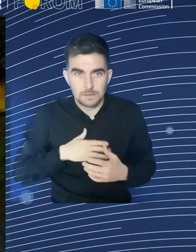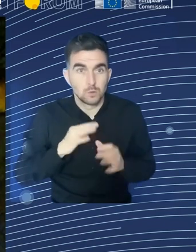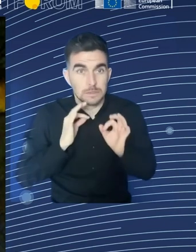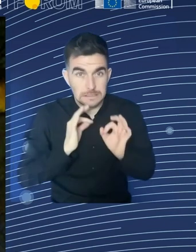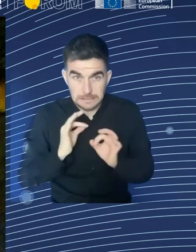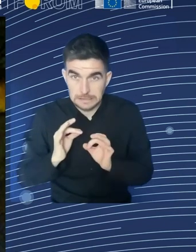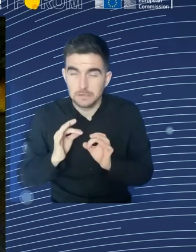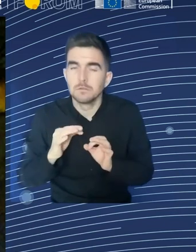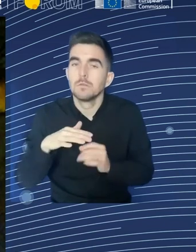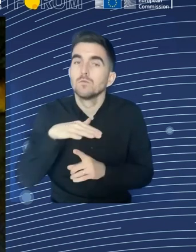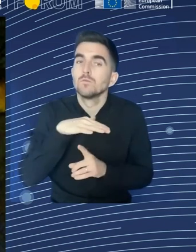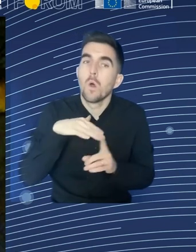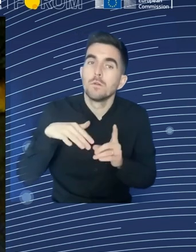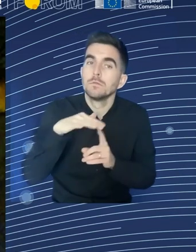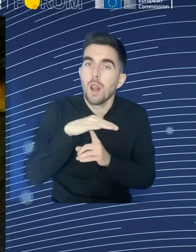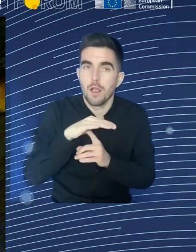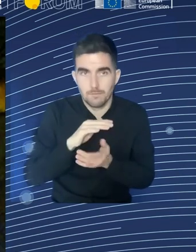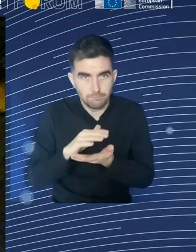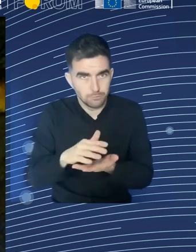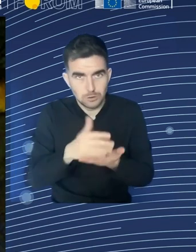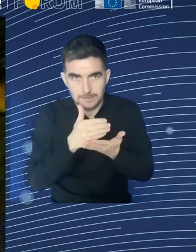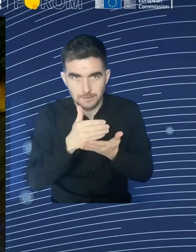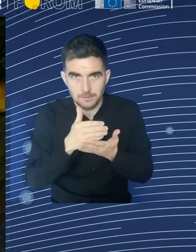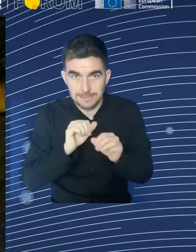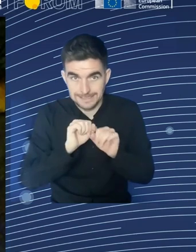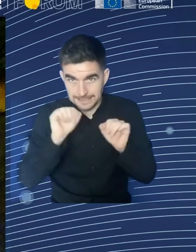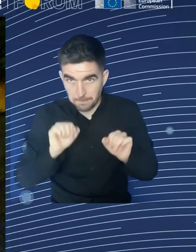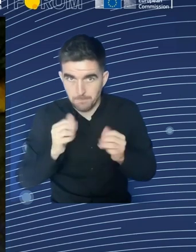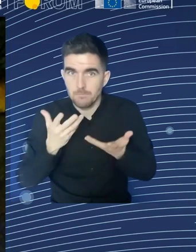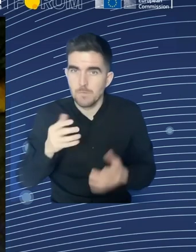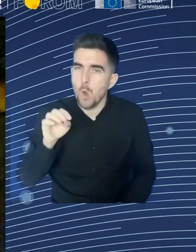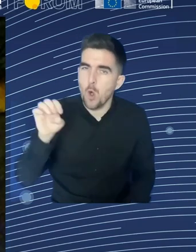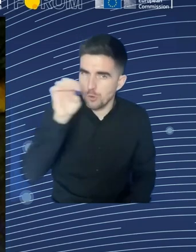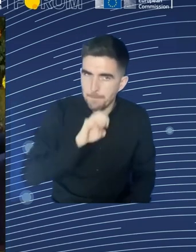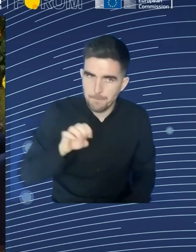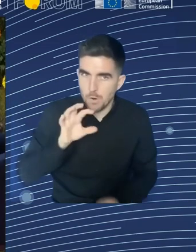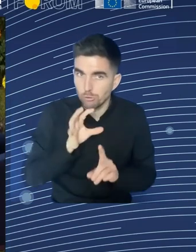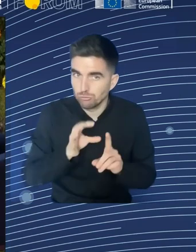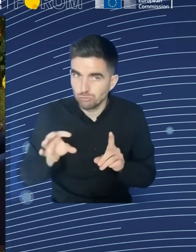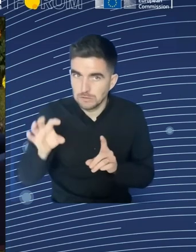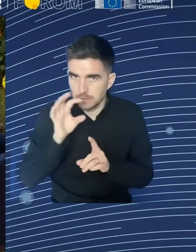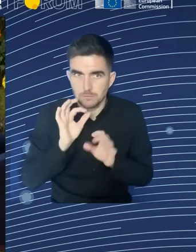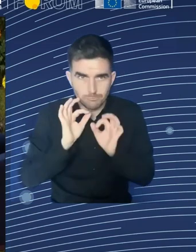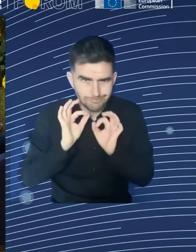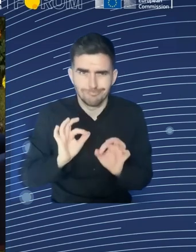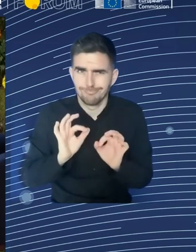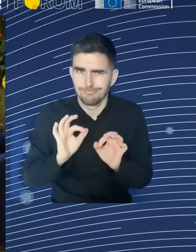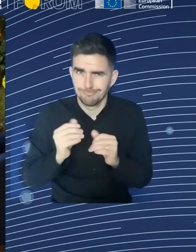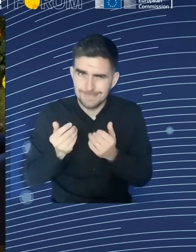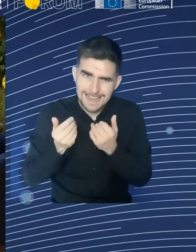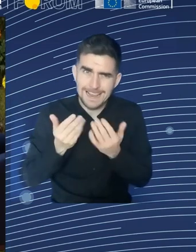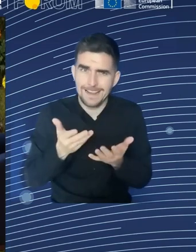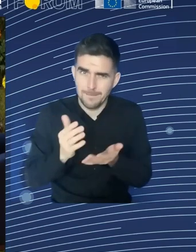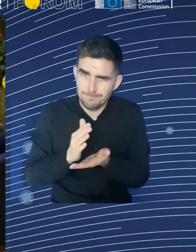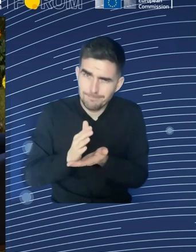or life events, like unemployment, long term illness, and so forth. Because I think that in combination with the